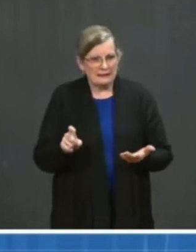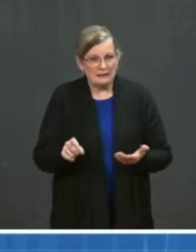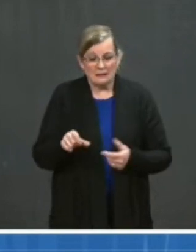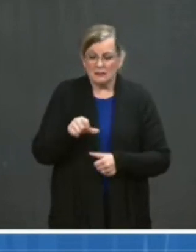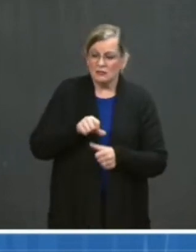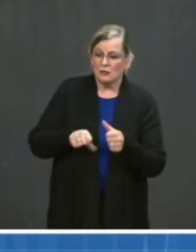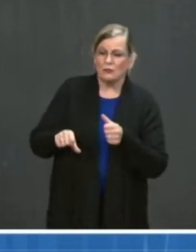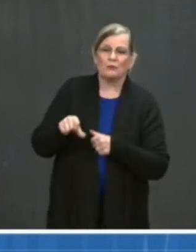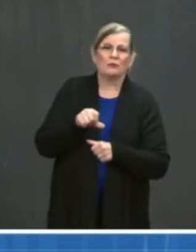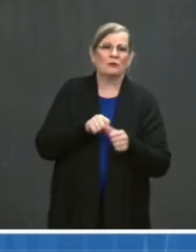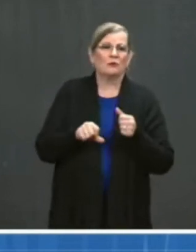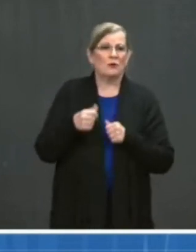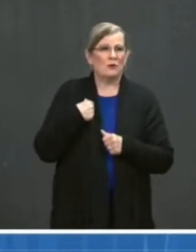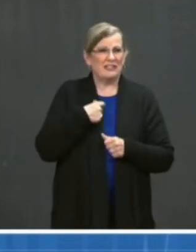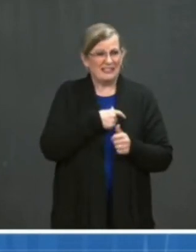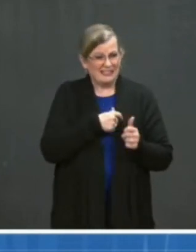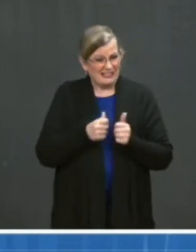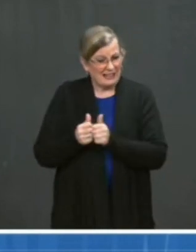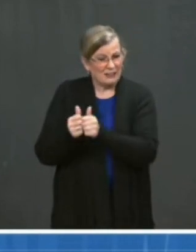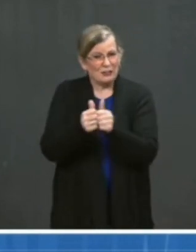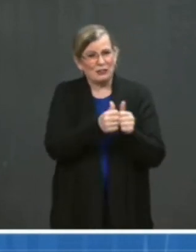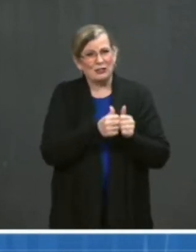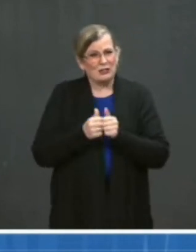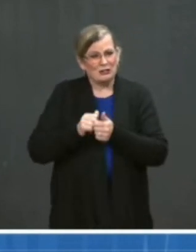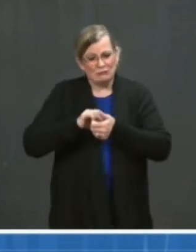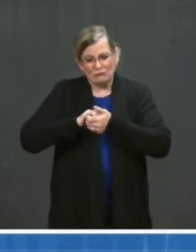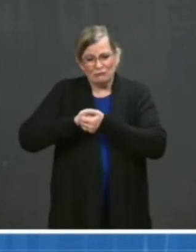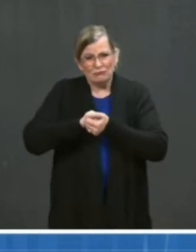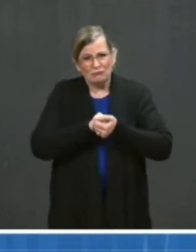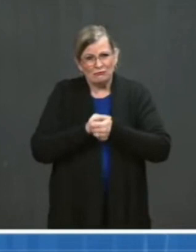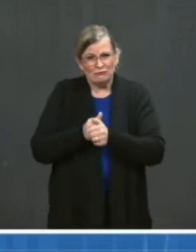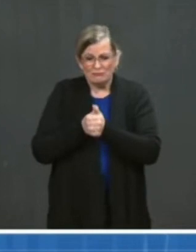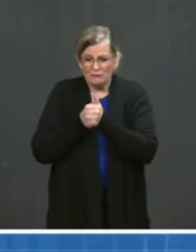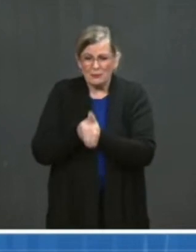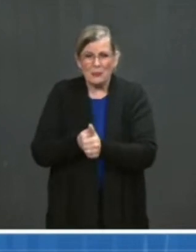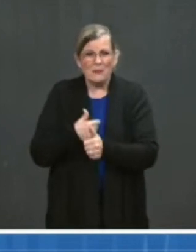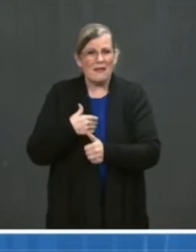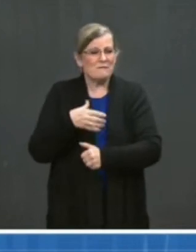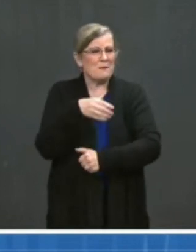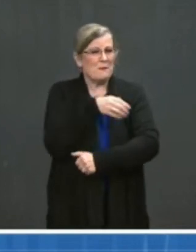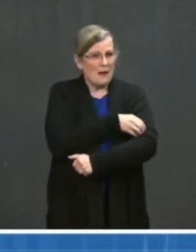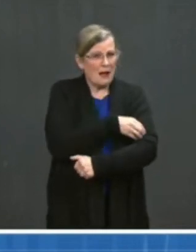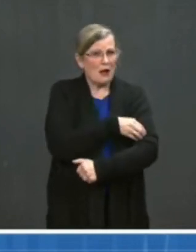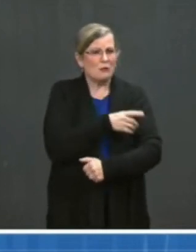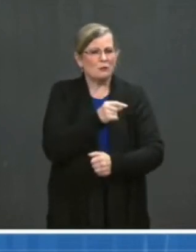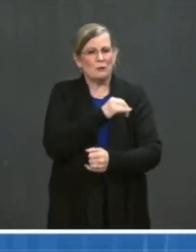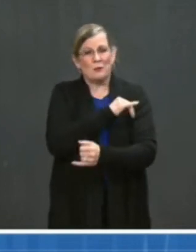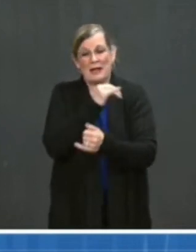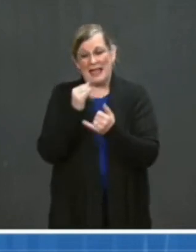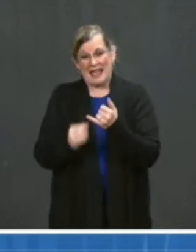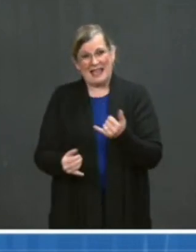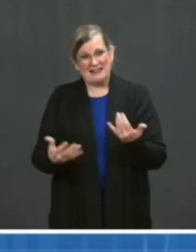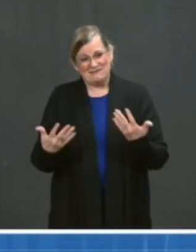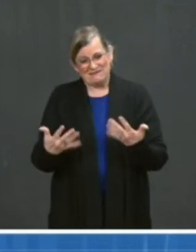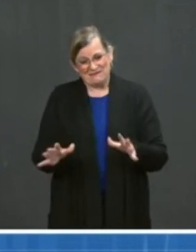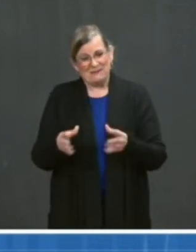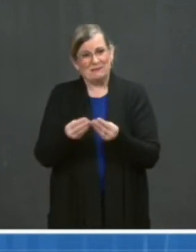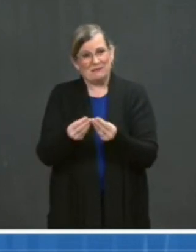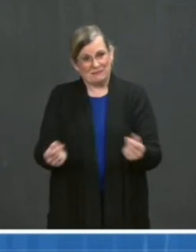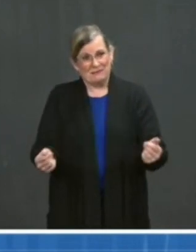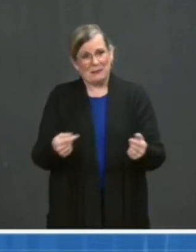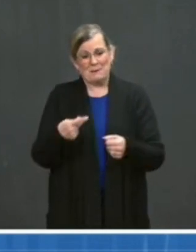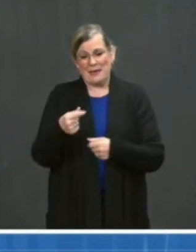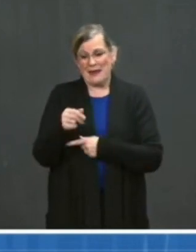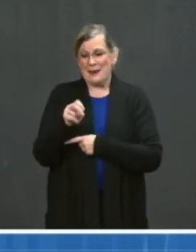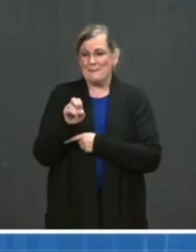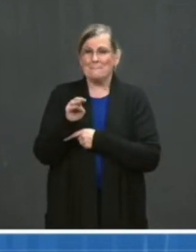the power to end this pandemic. We can do this, but it will take all of us working together, supporting one another, and